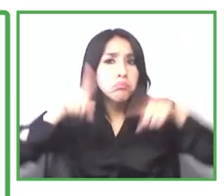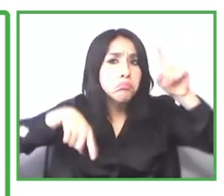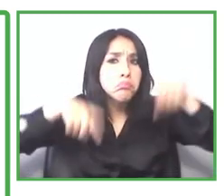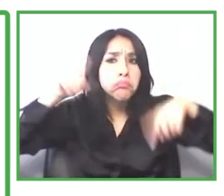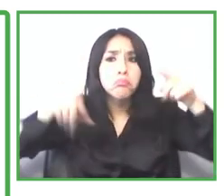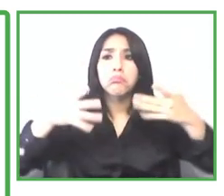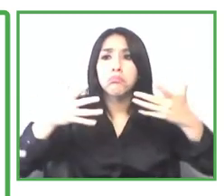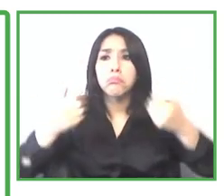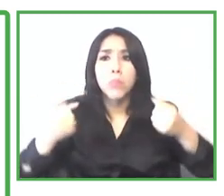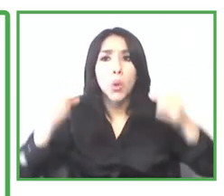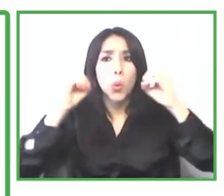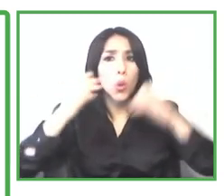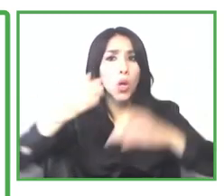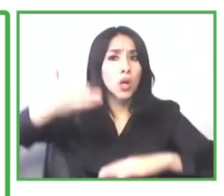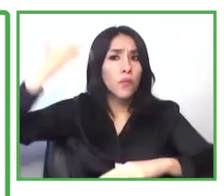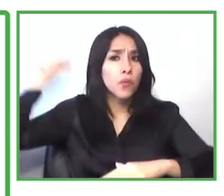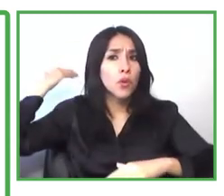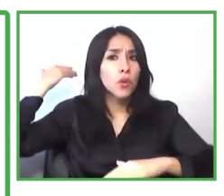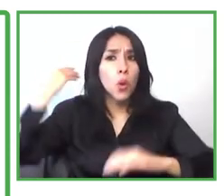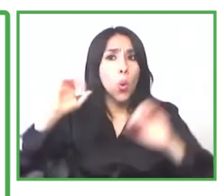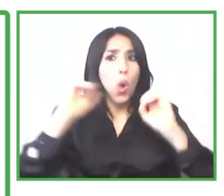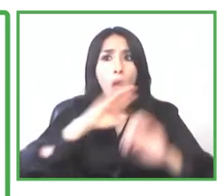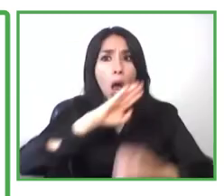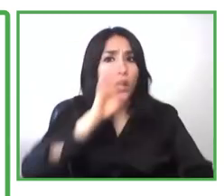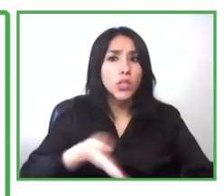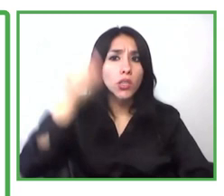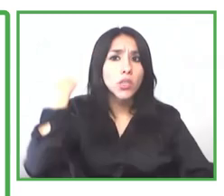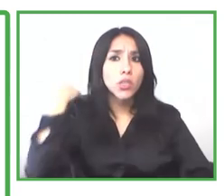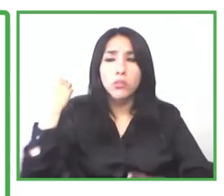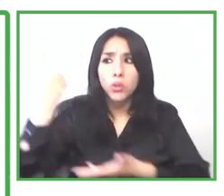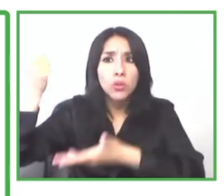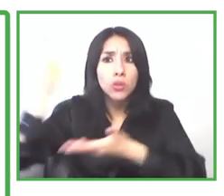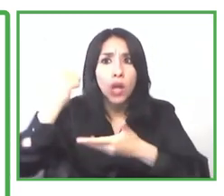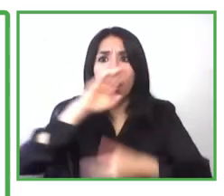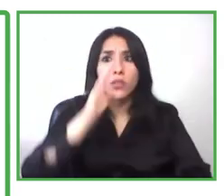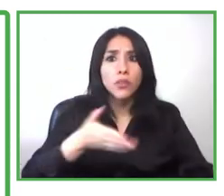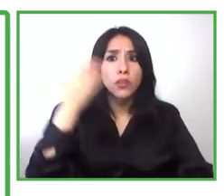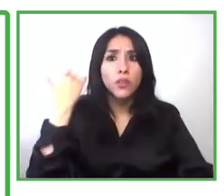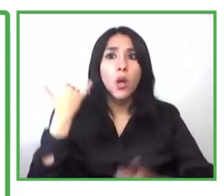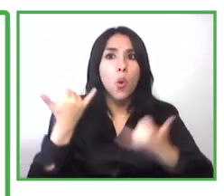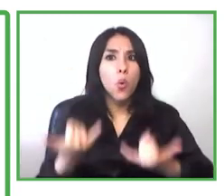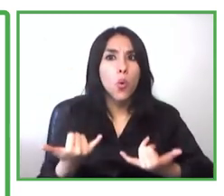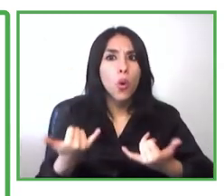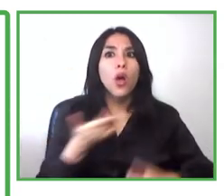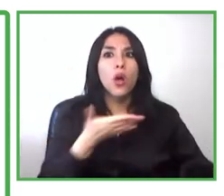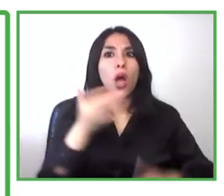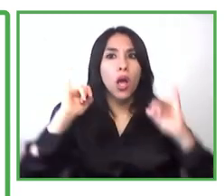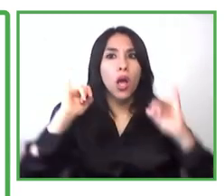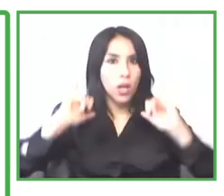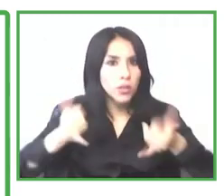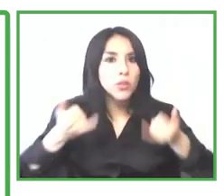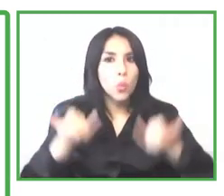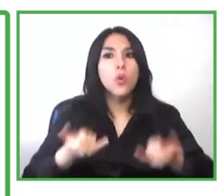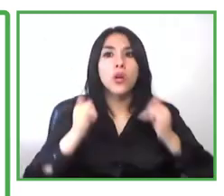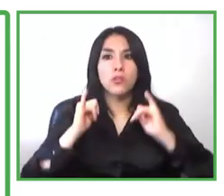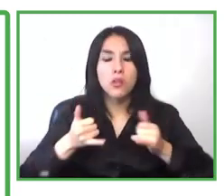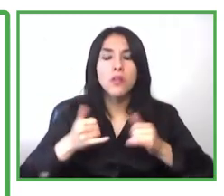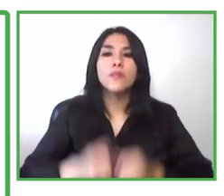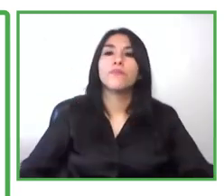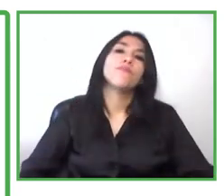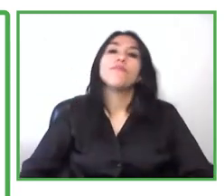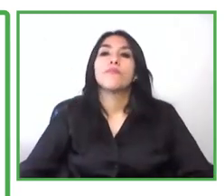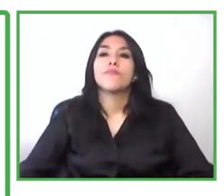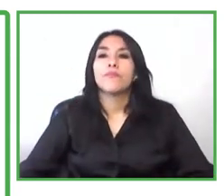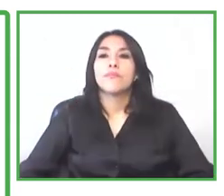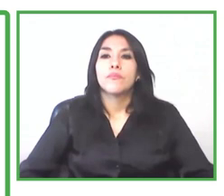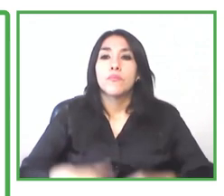but they are able to to post a project on our platform and raise funding from